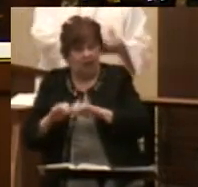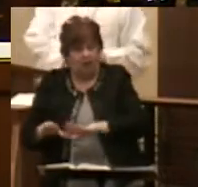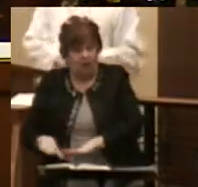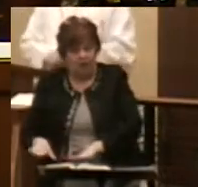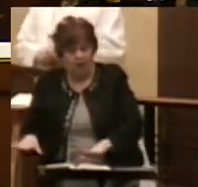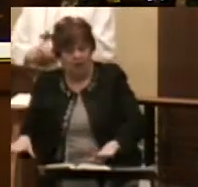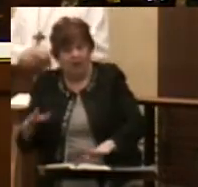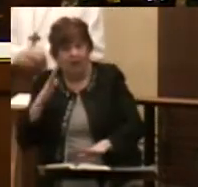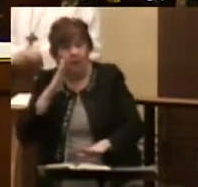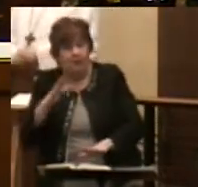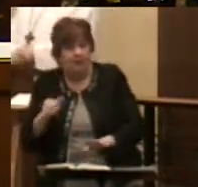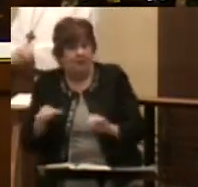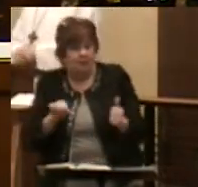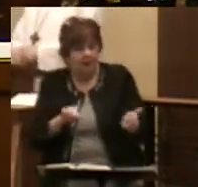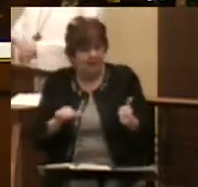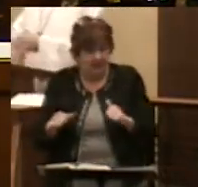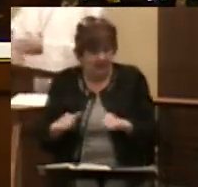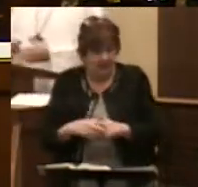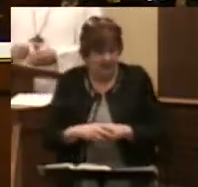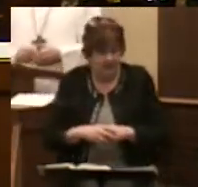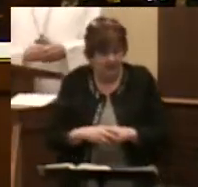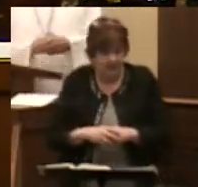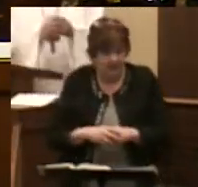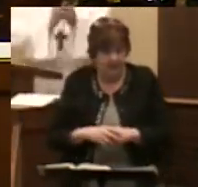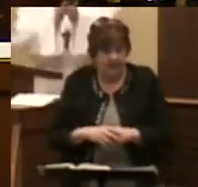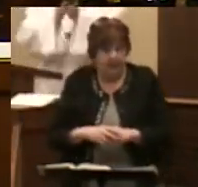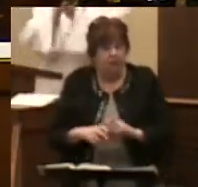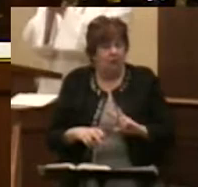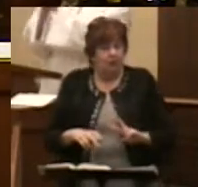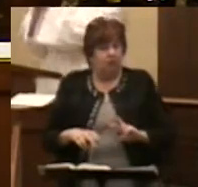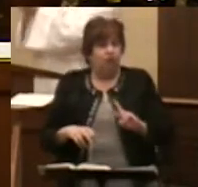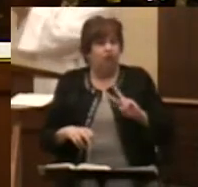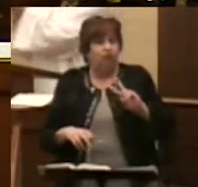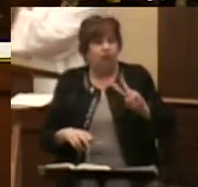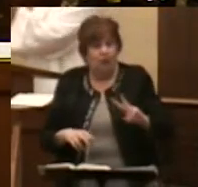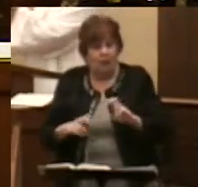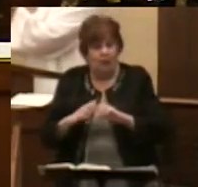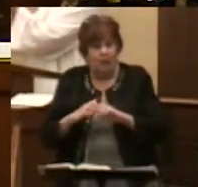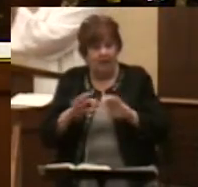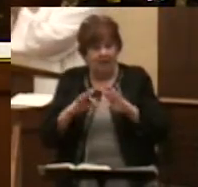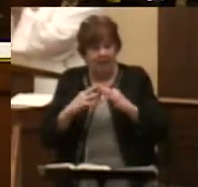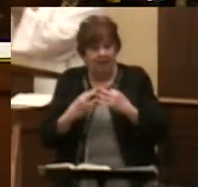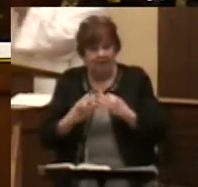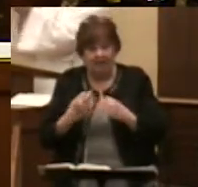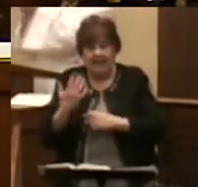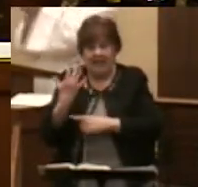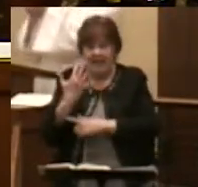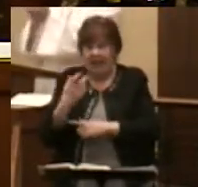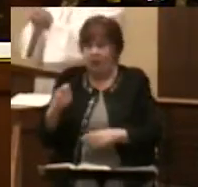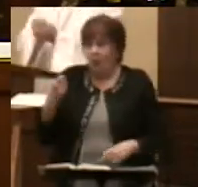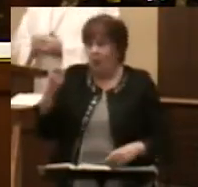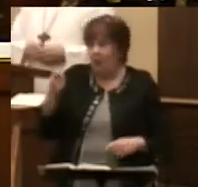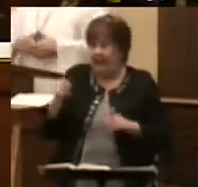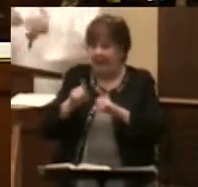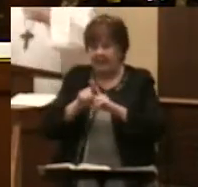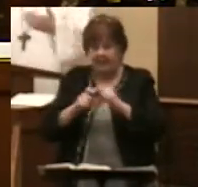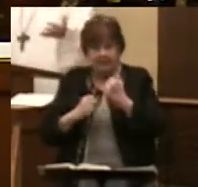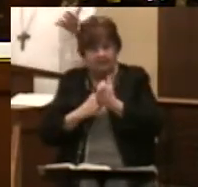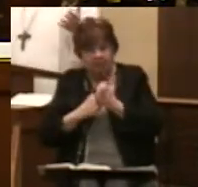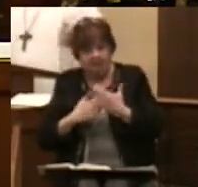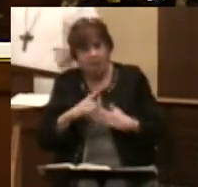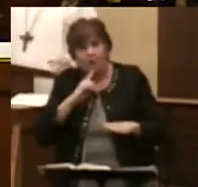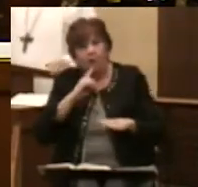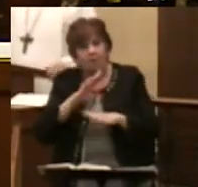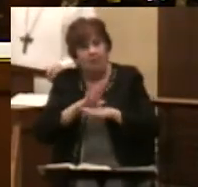was to be baptized. And they would go up with the family during the baptism, they would hold the baptismal candle kind of as a sponsor and they would